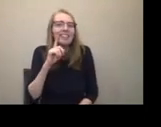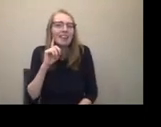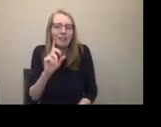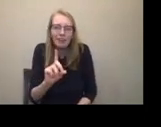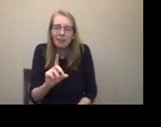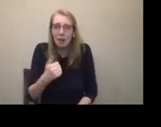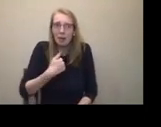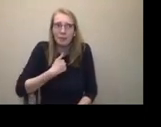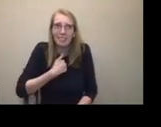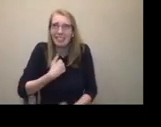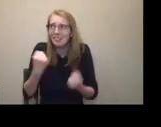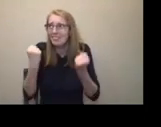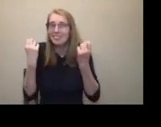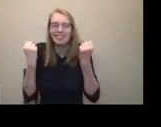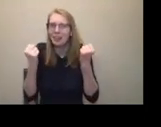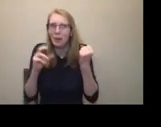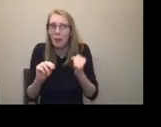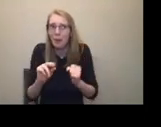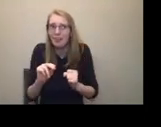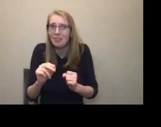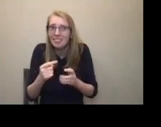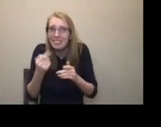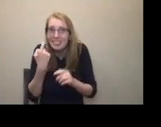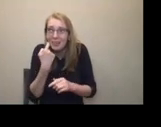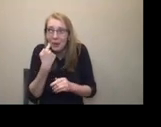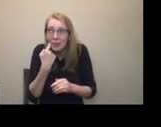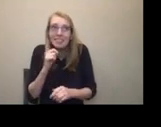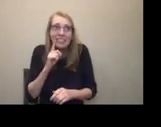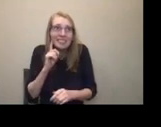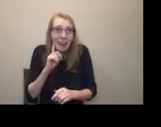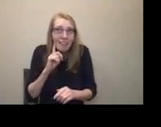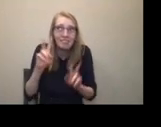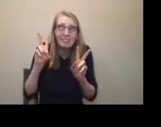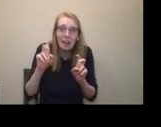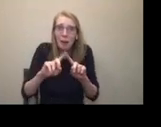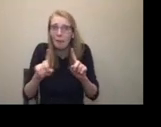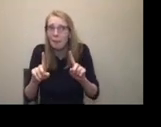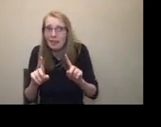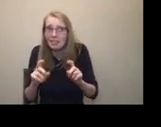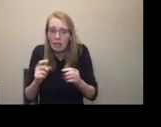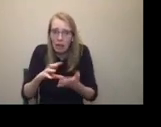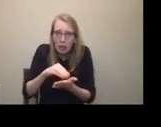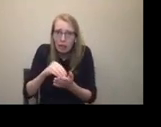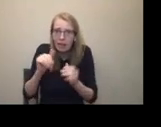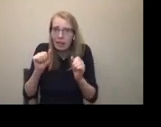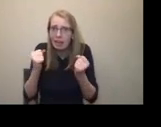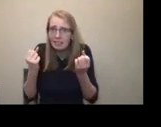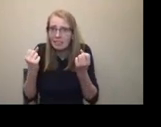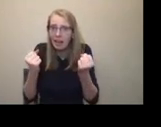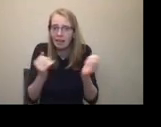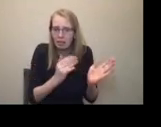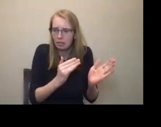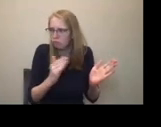community, but I use oral forms of communication, but I still belong to the deaf slash hard of hearing community. Big d deaf means I'm full on